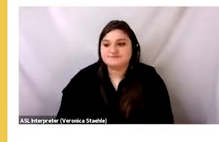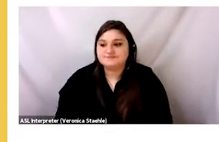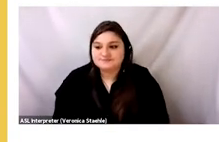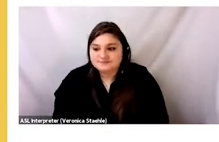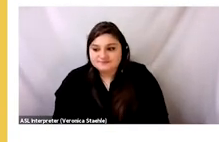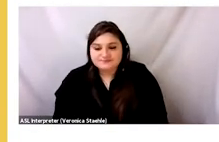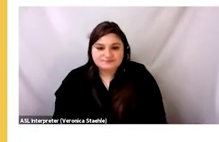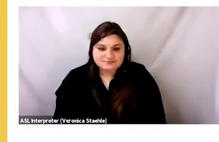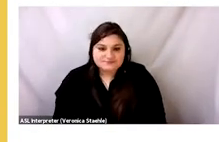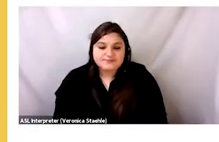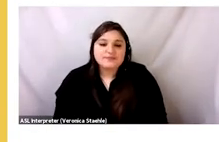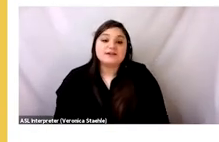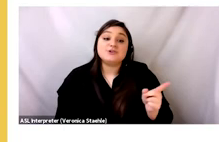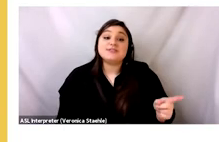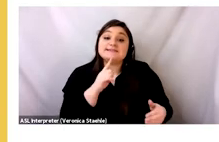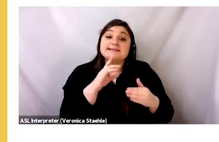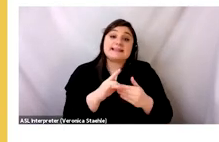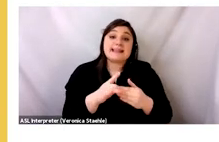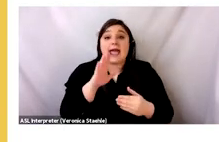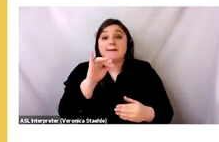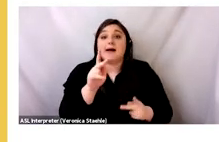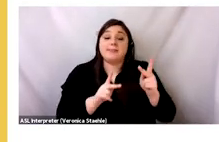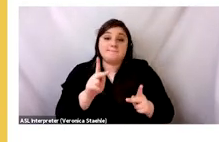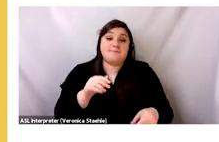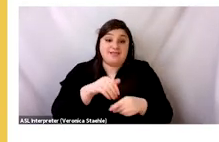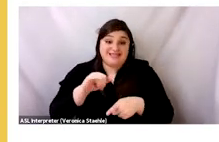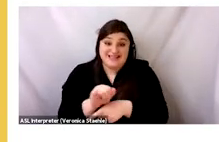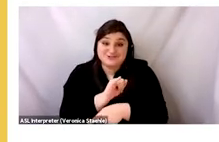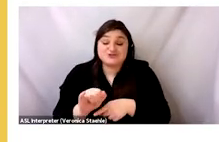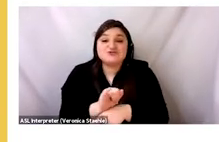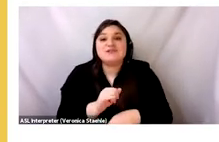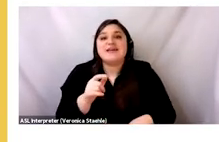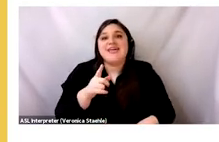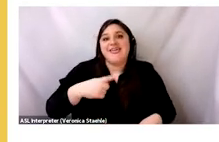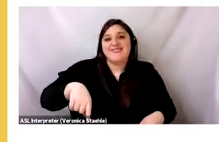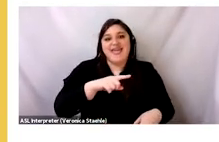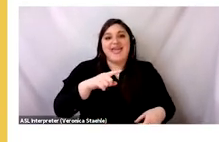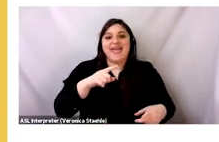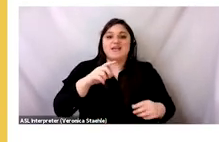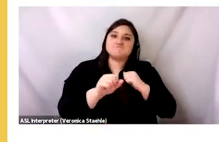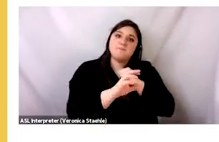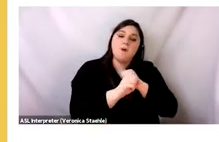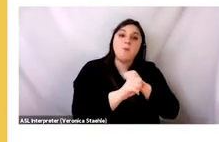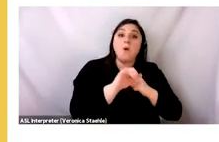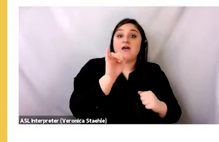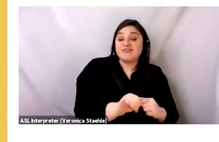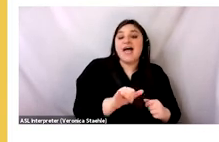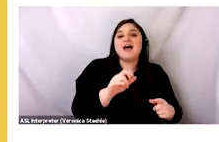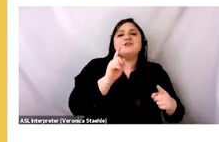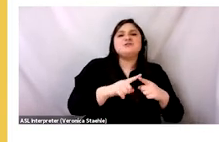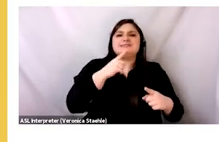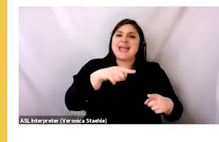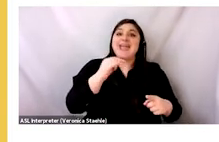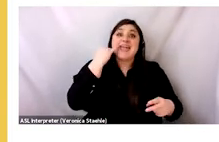So circularity is being led by the titans of the linear fashion industry, and they're kind of twisting this narrative to suit them, right?